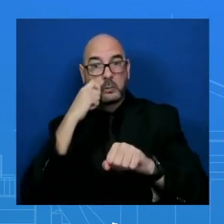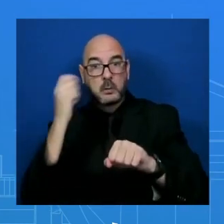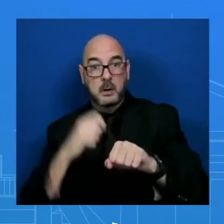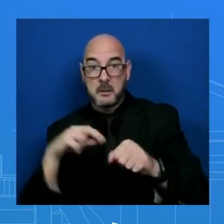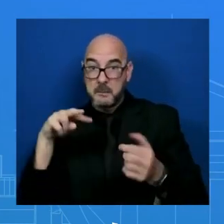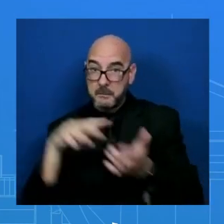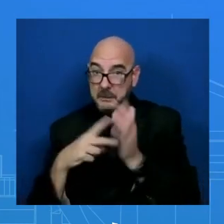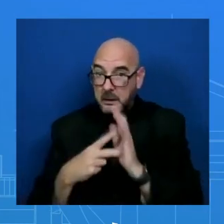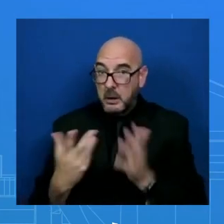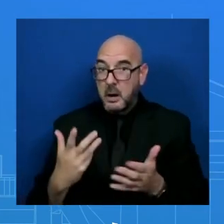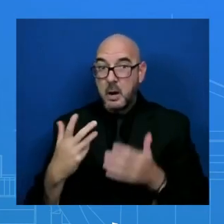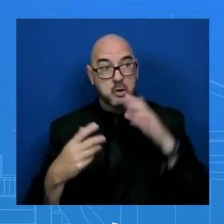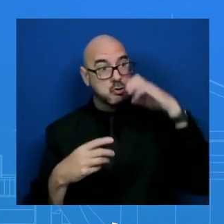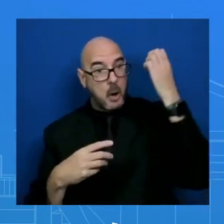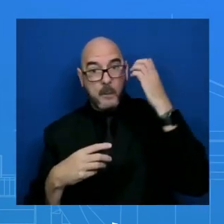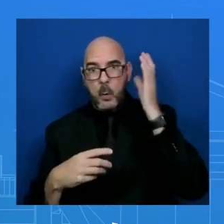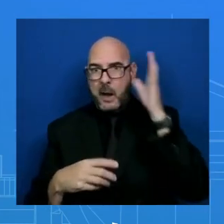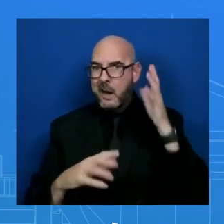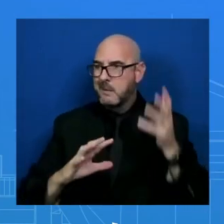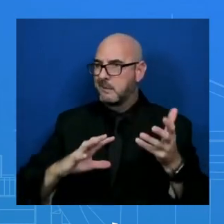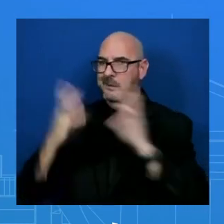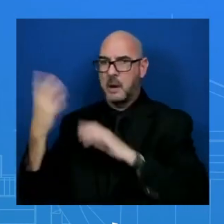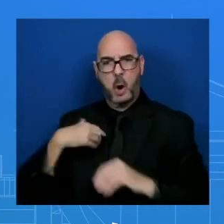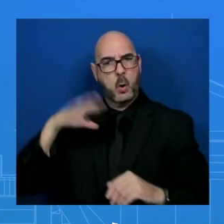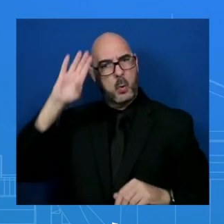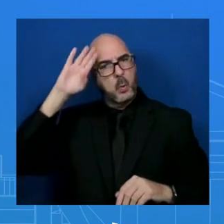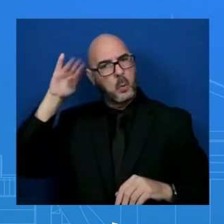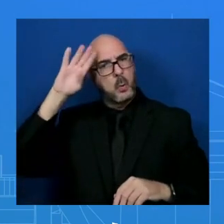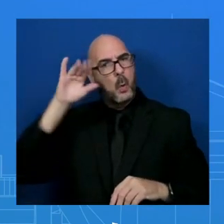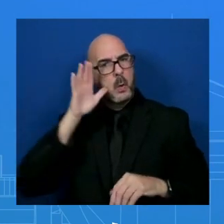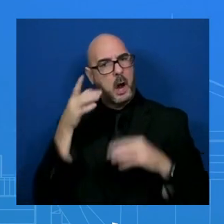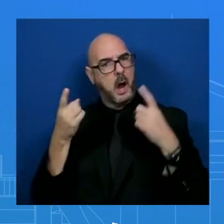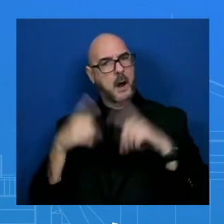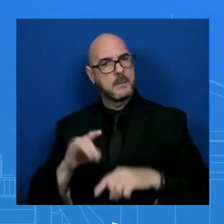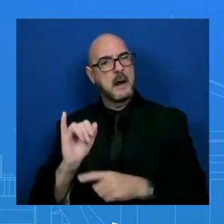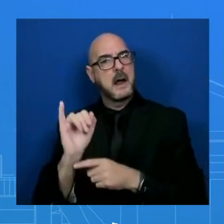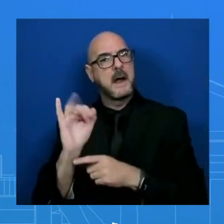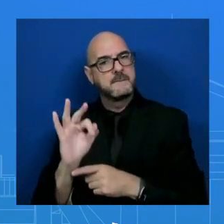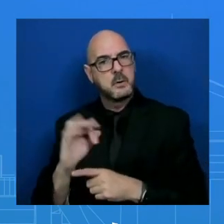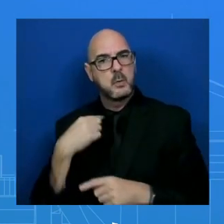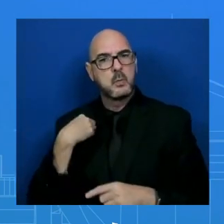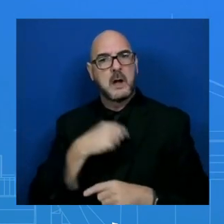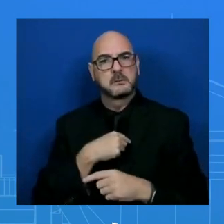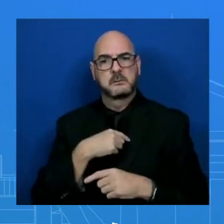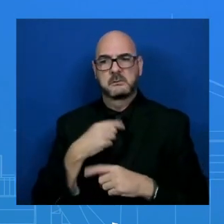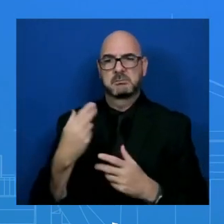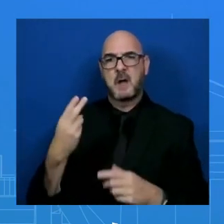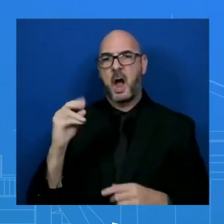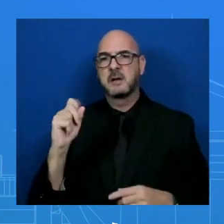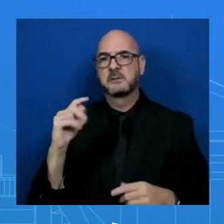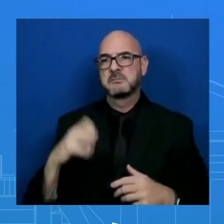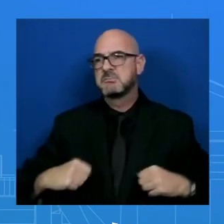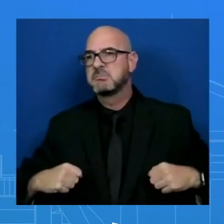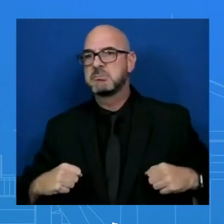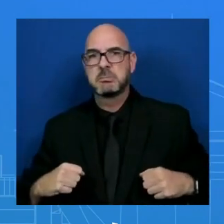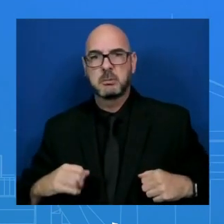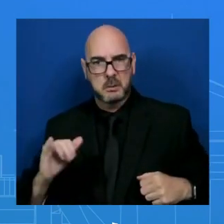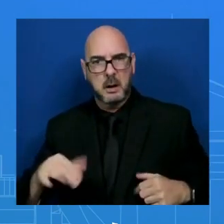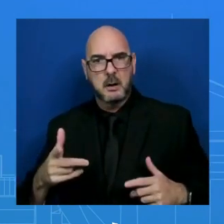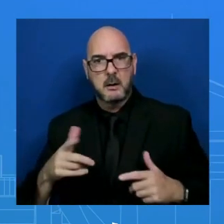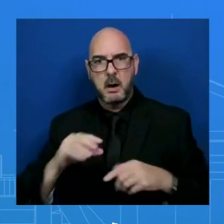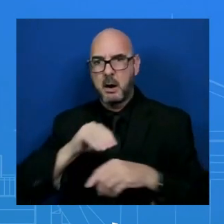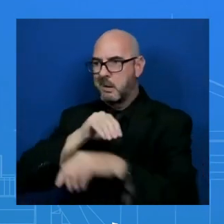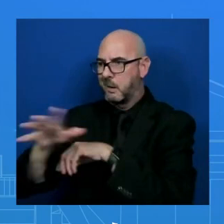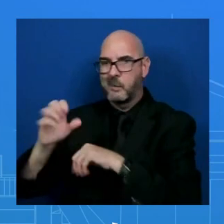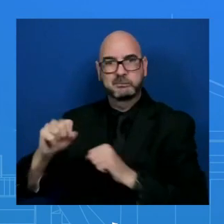happens when a marauding, aggressive, hostile power places the continent of Europe at military risk. It comes at much